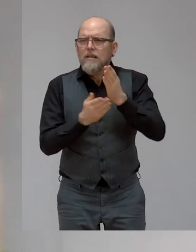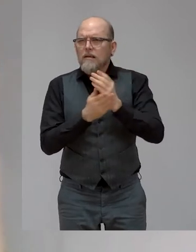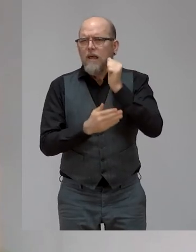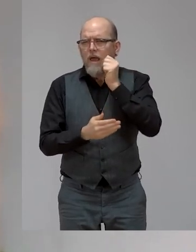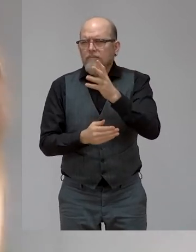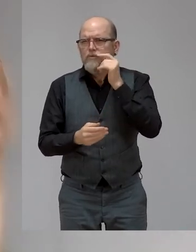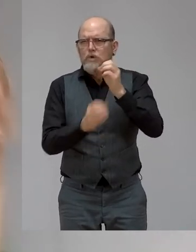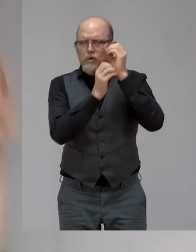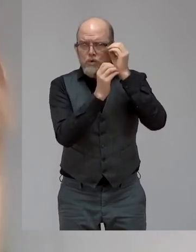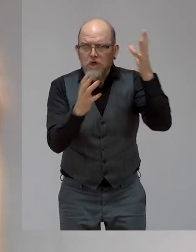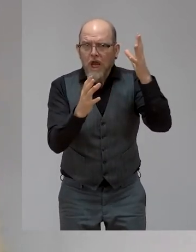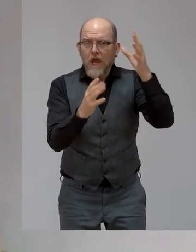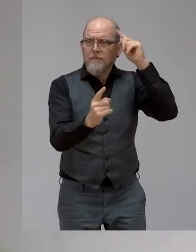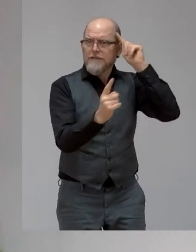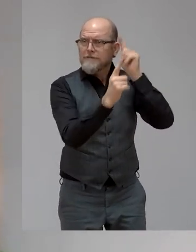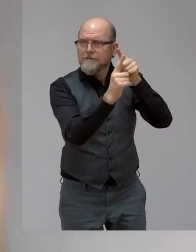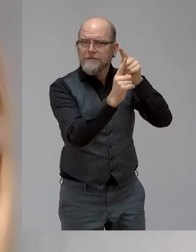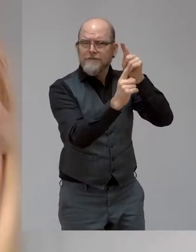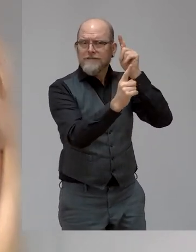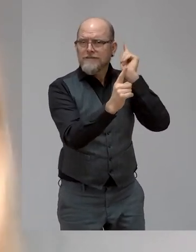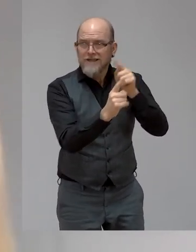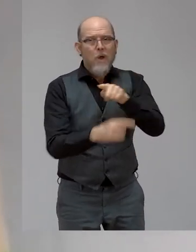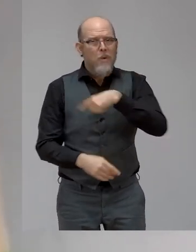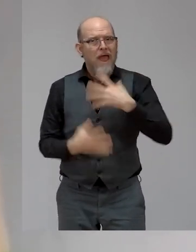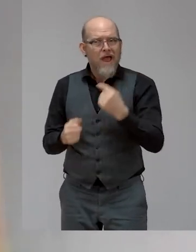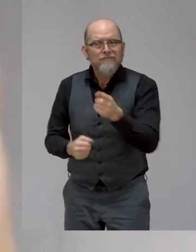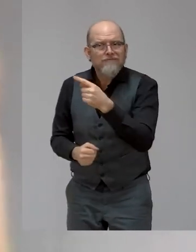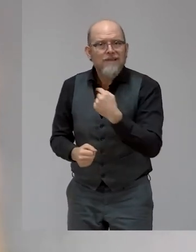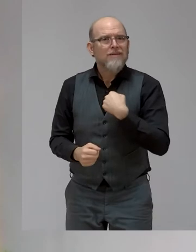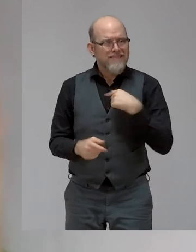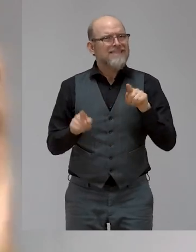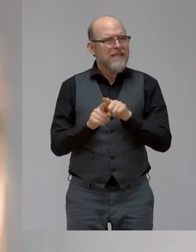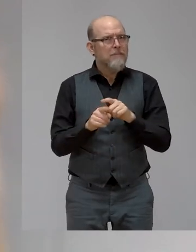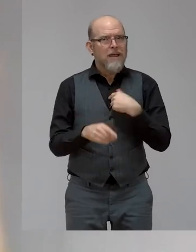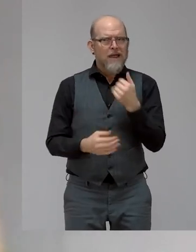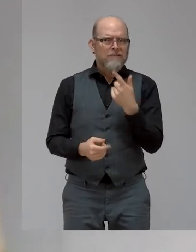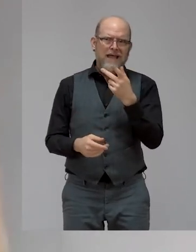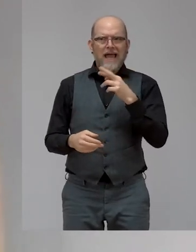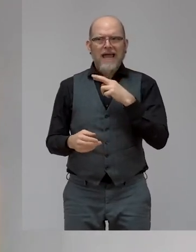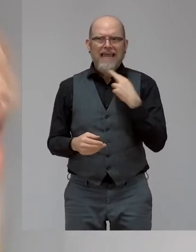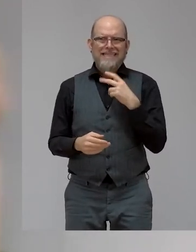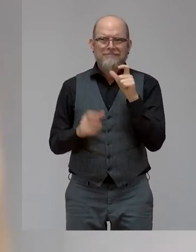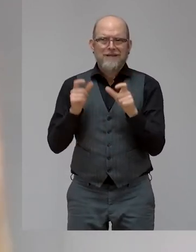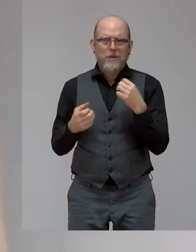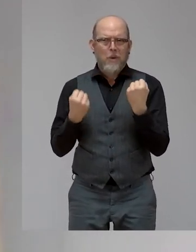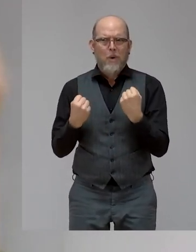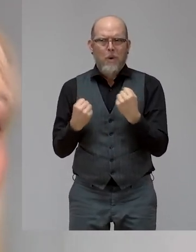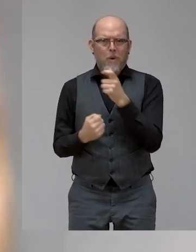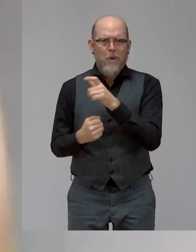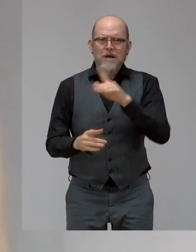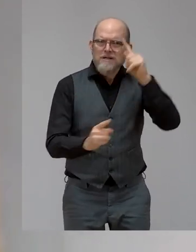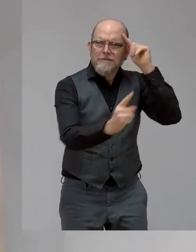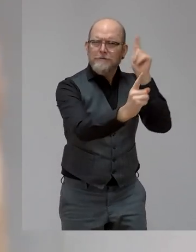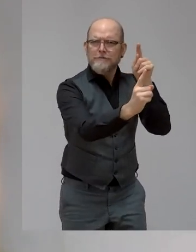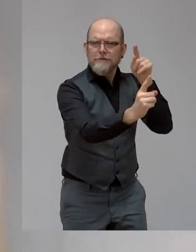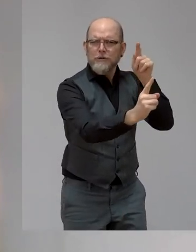dream, but they do. They're not daydreaming it away. They're making an intention, no matter what happens, no matter how